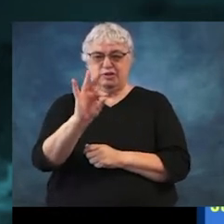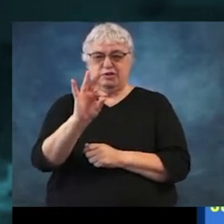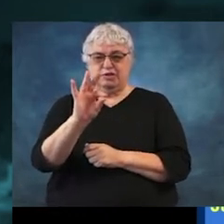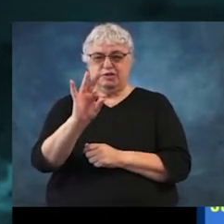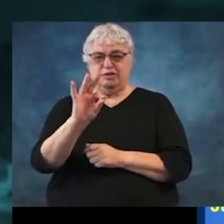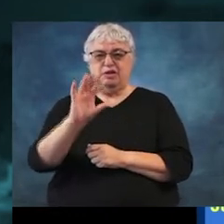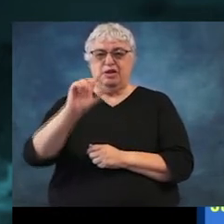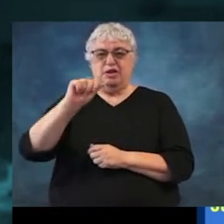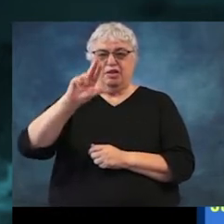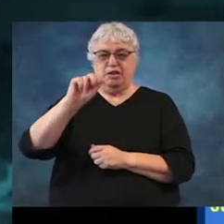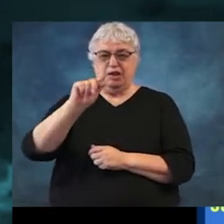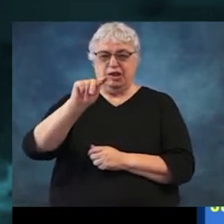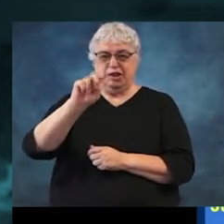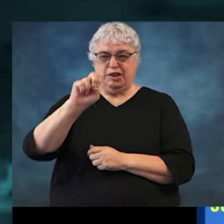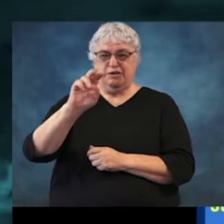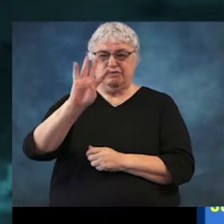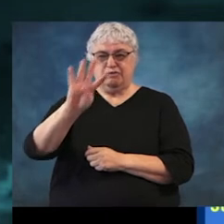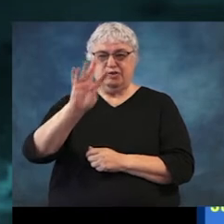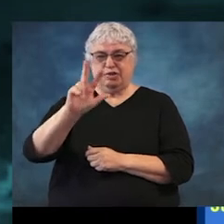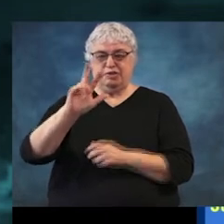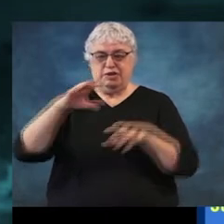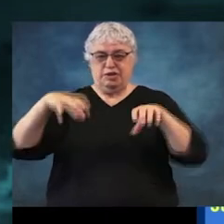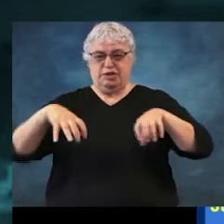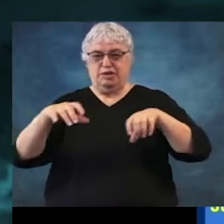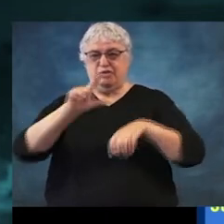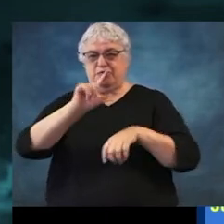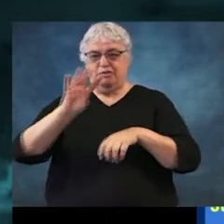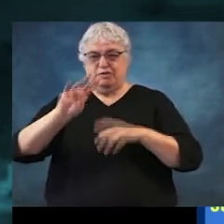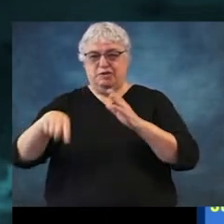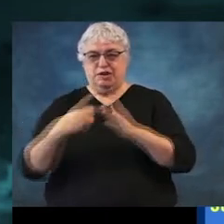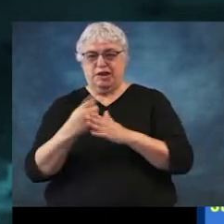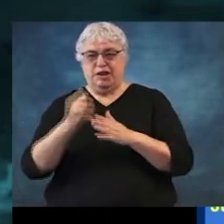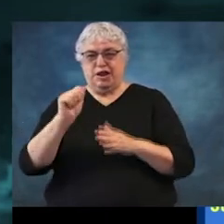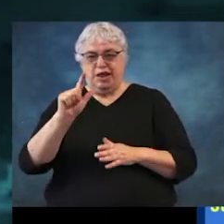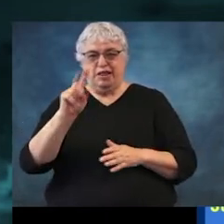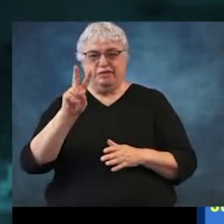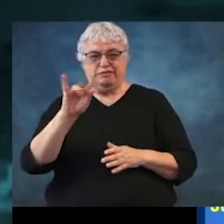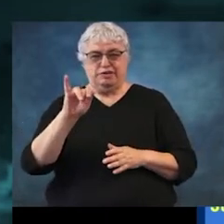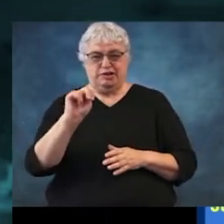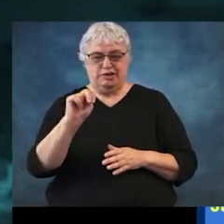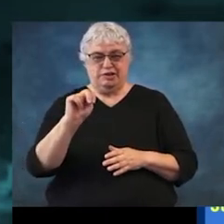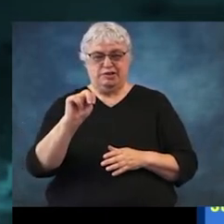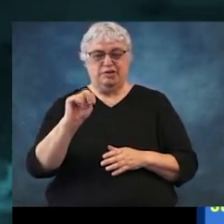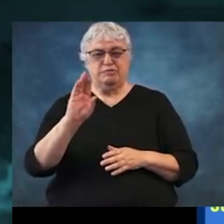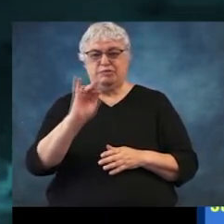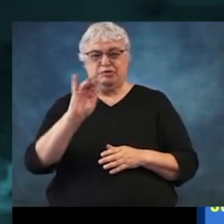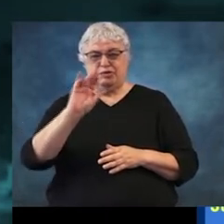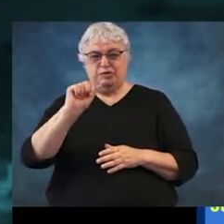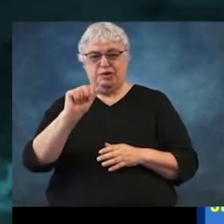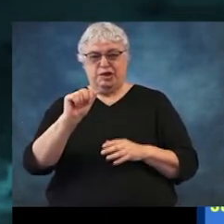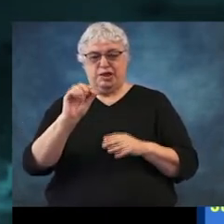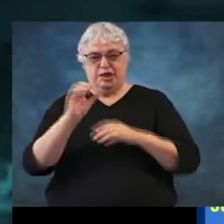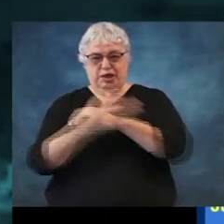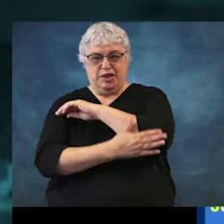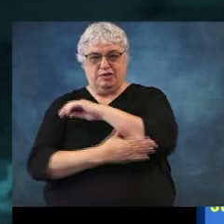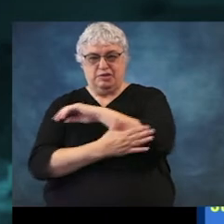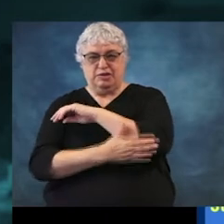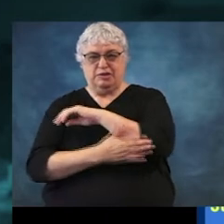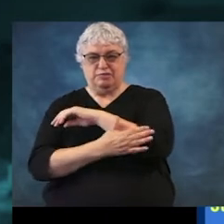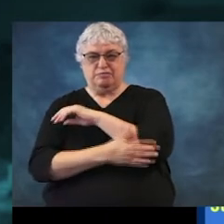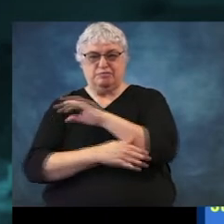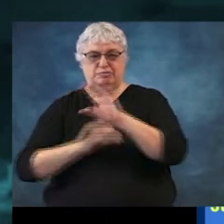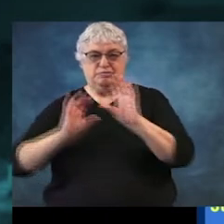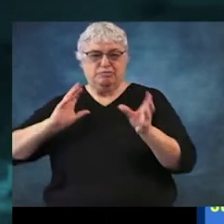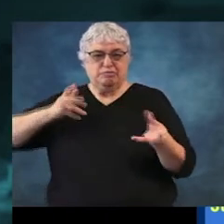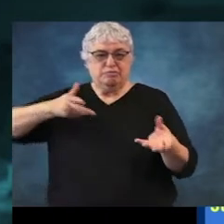Tropical Storm Claudette, about 43 inches of rain in 24 hours down in Alvin in Brazoria County. And if you take that, that's kind of all